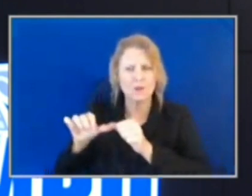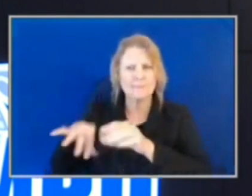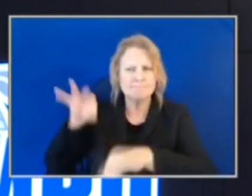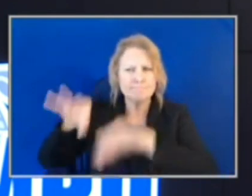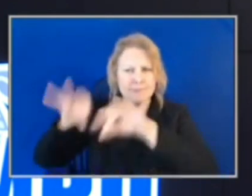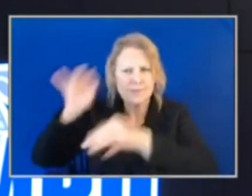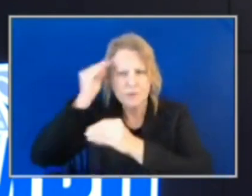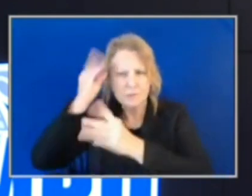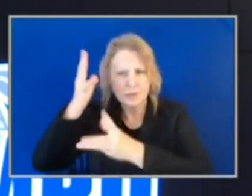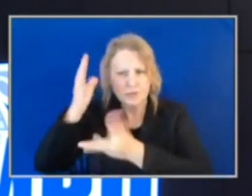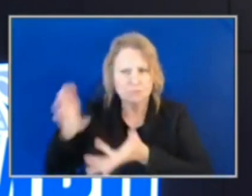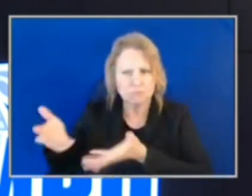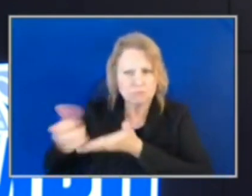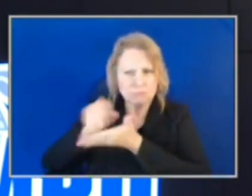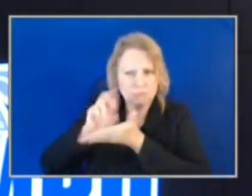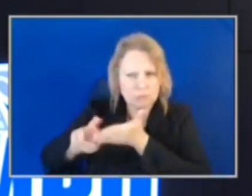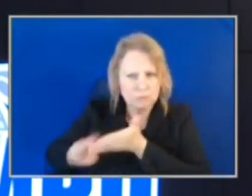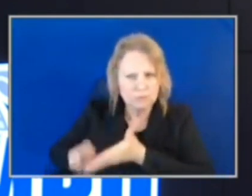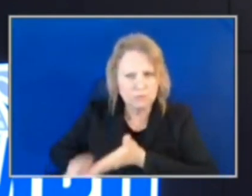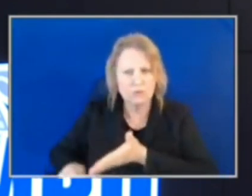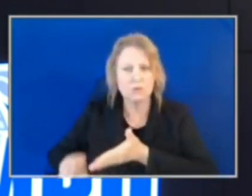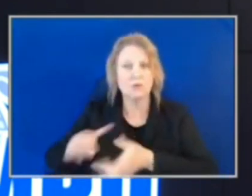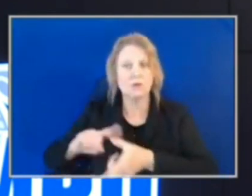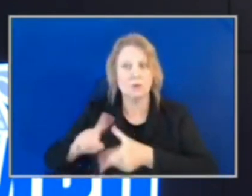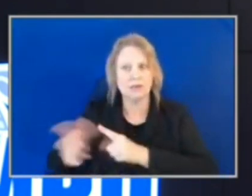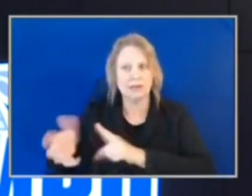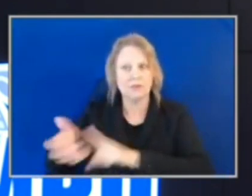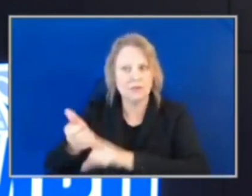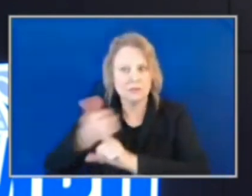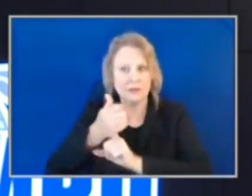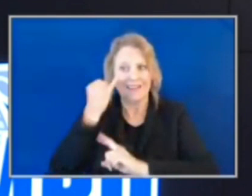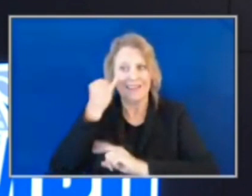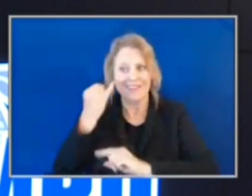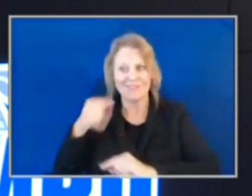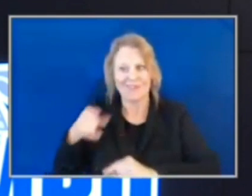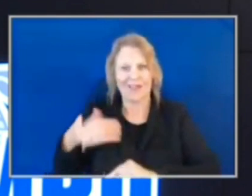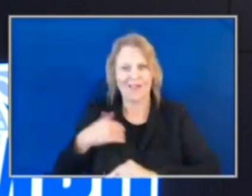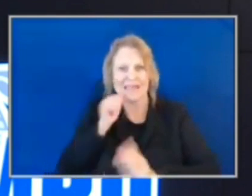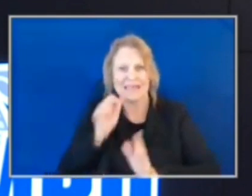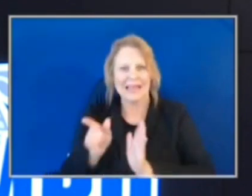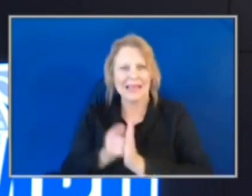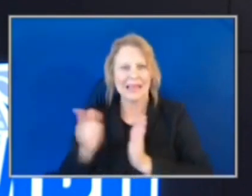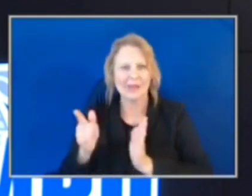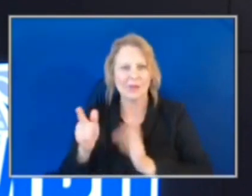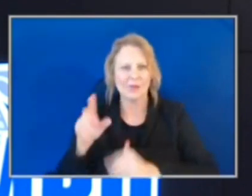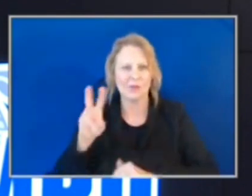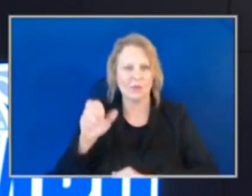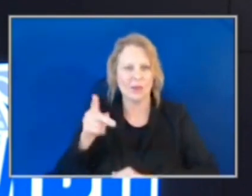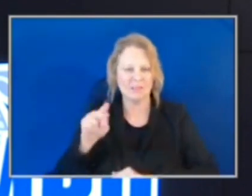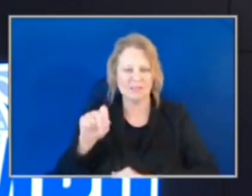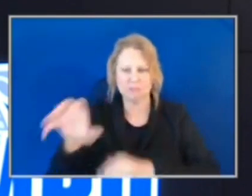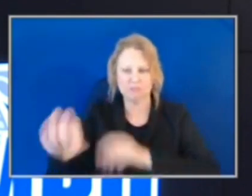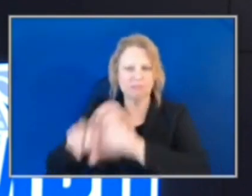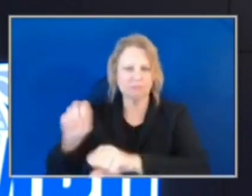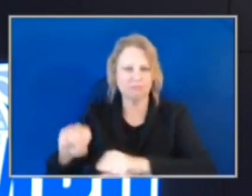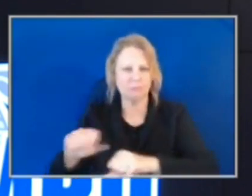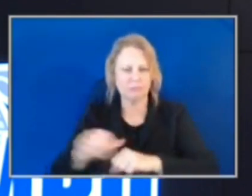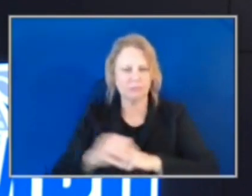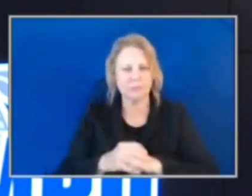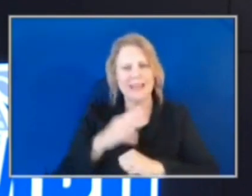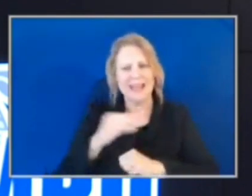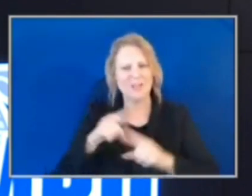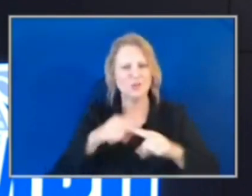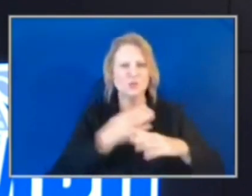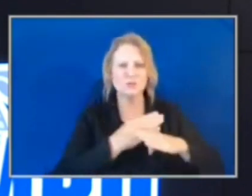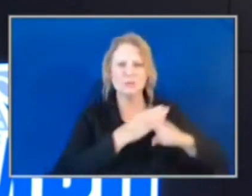They make arrests as well as seize illegal weapons and also work with community partners to prevent crime. Let me give you a few examples